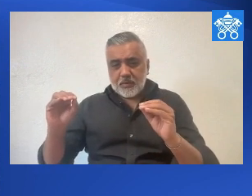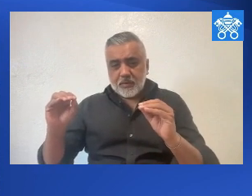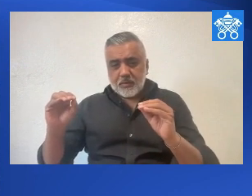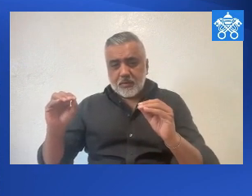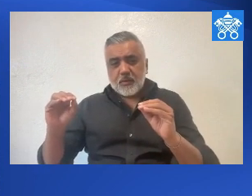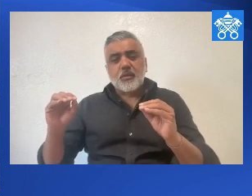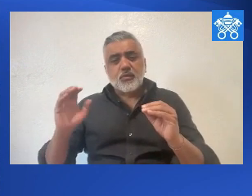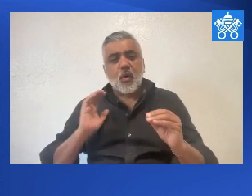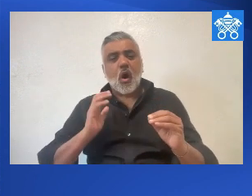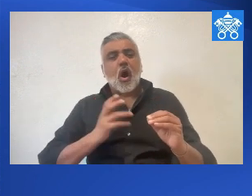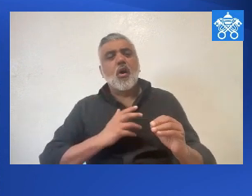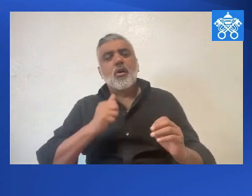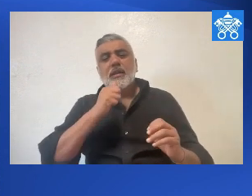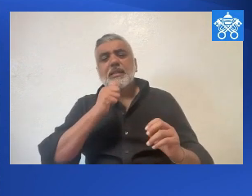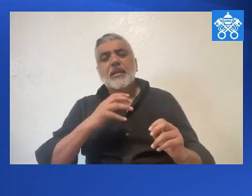So,